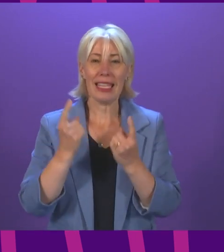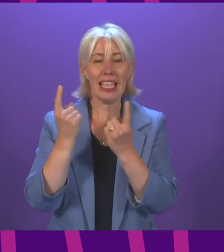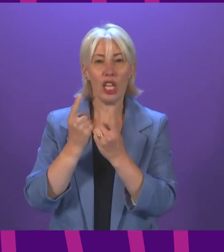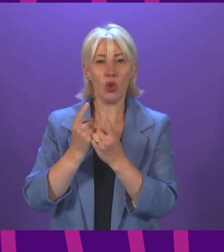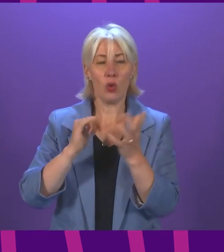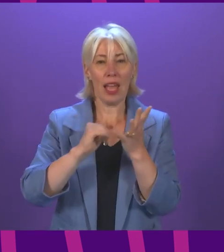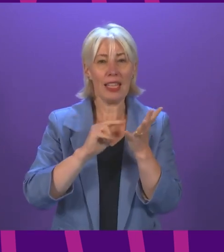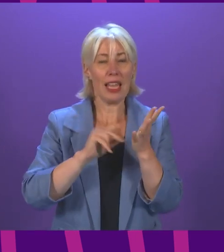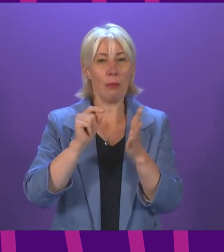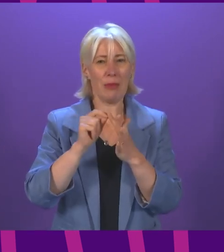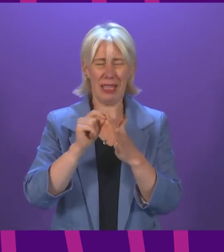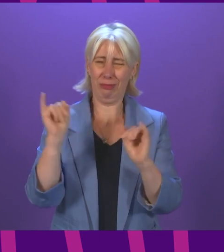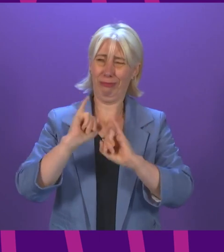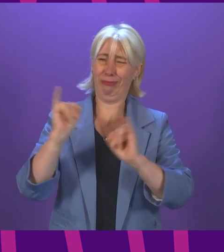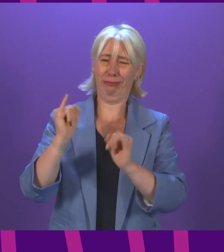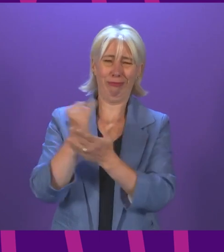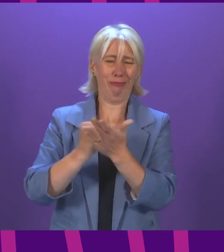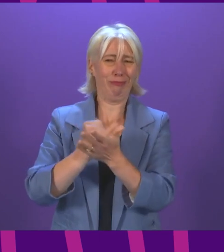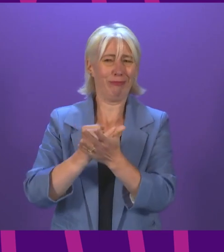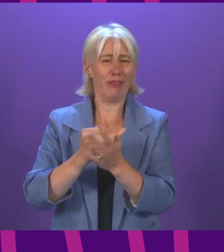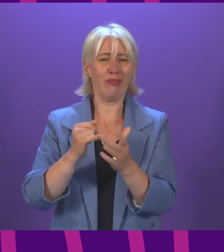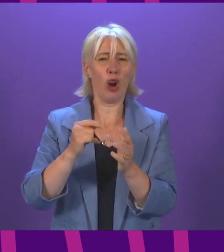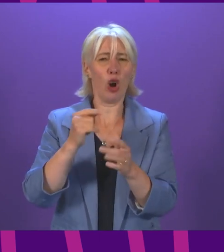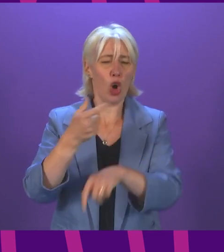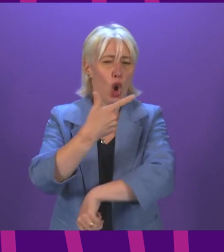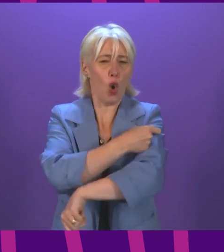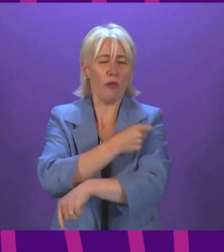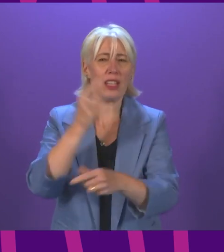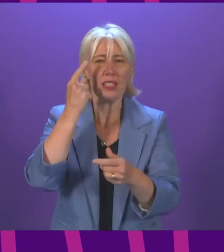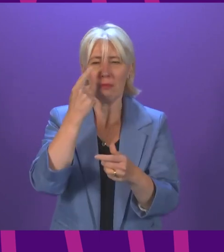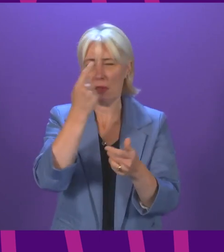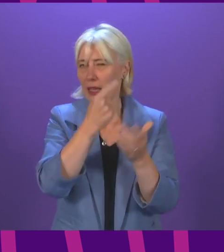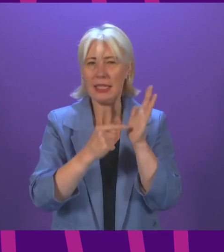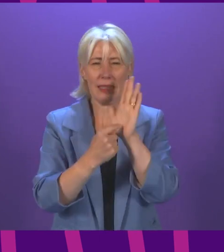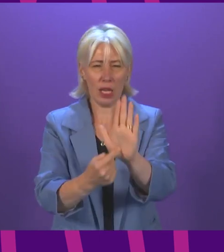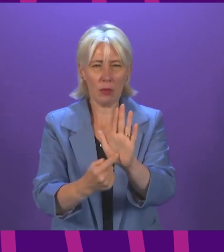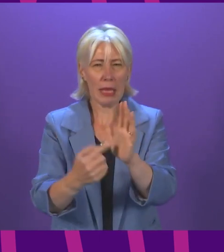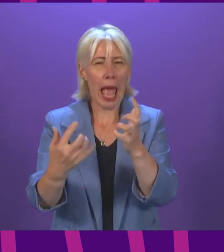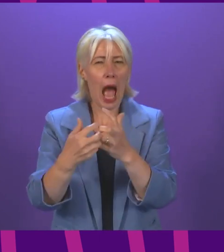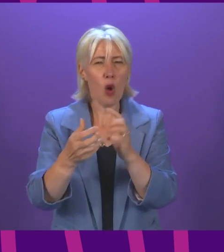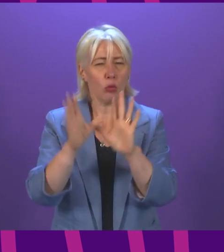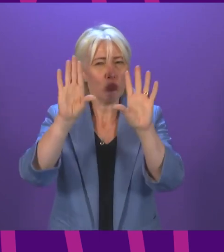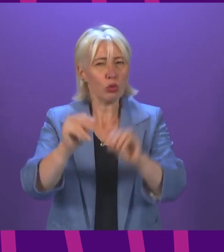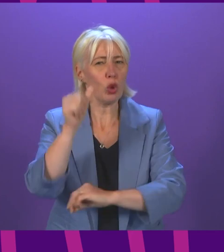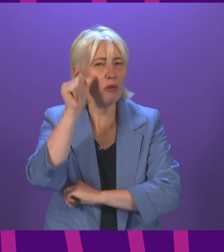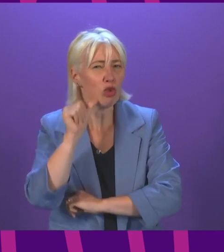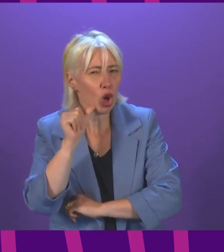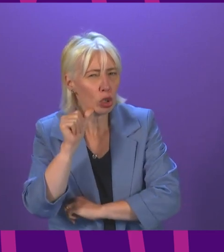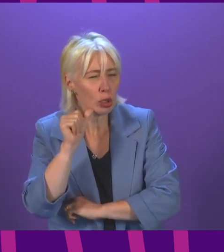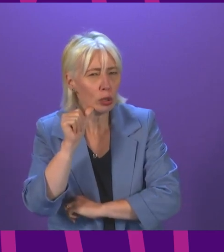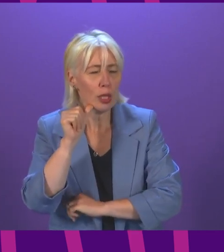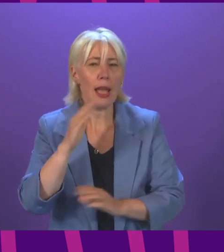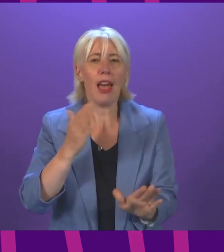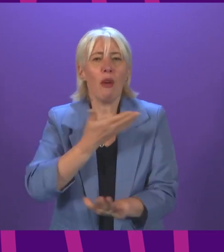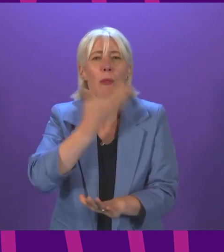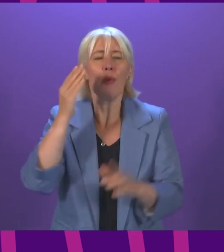the SNP's shambolic plans for COVID certification, very little has been said so far about how fraud will be combated. So in the absence of a